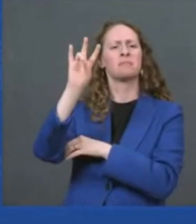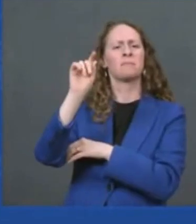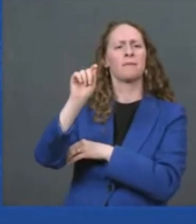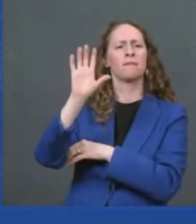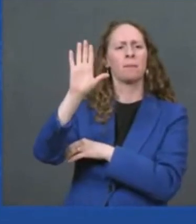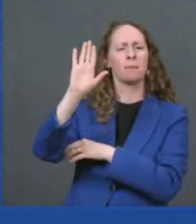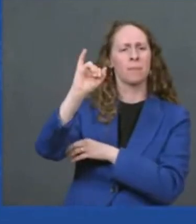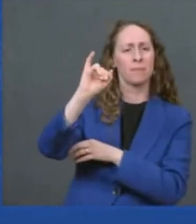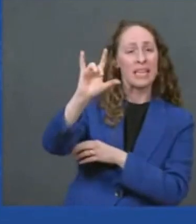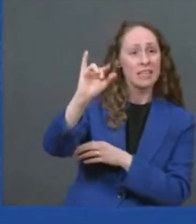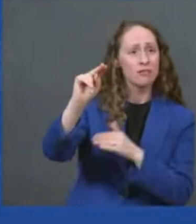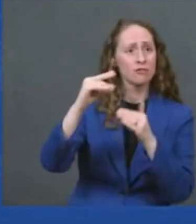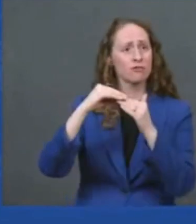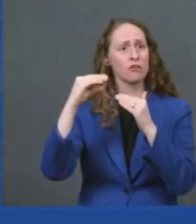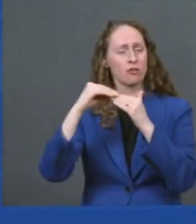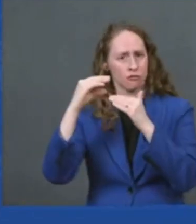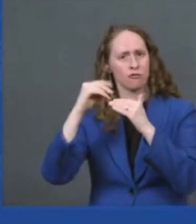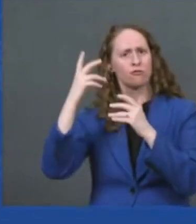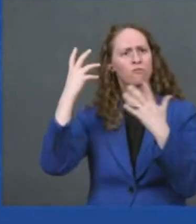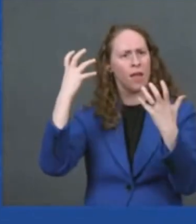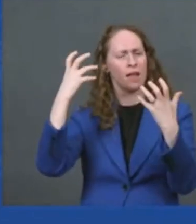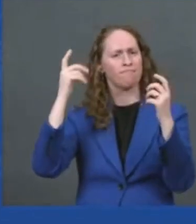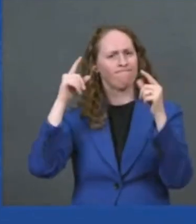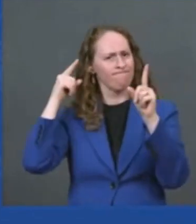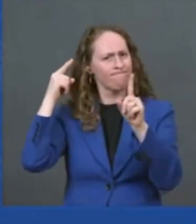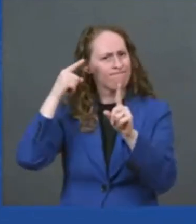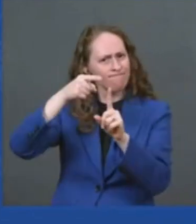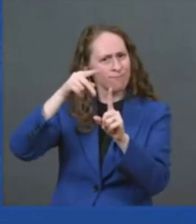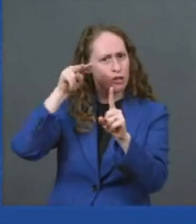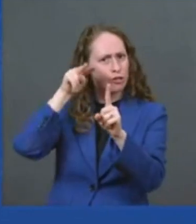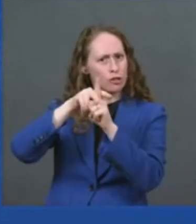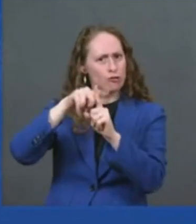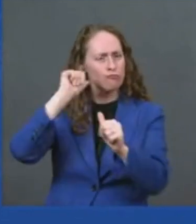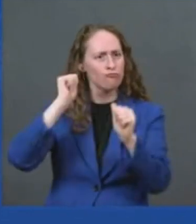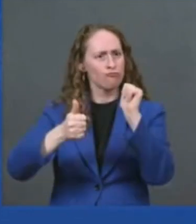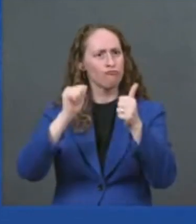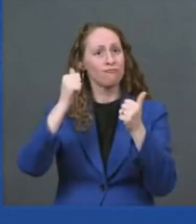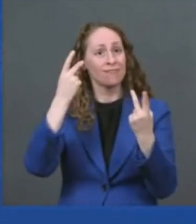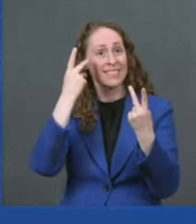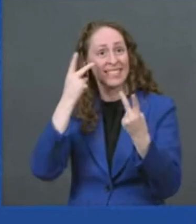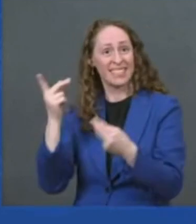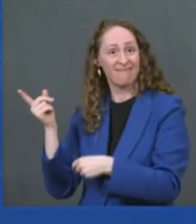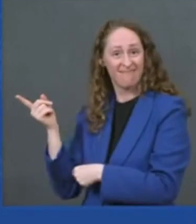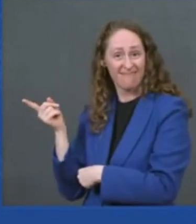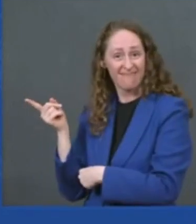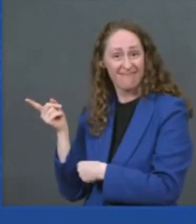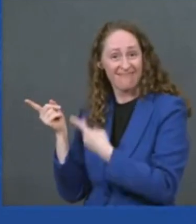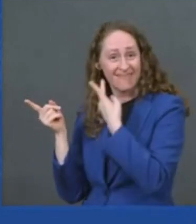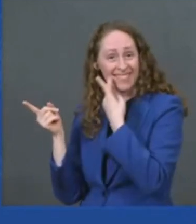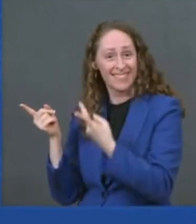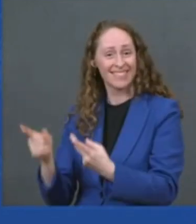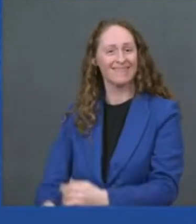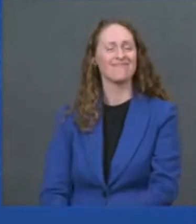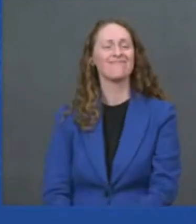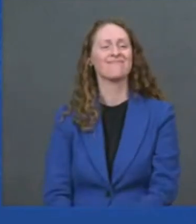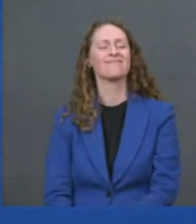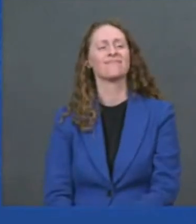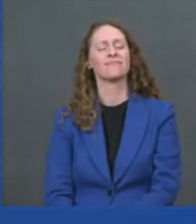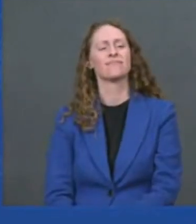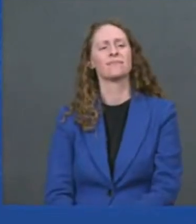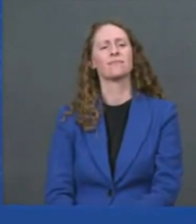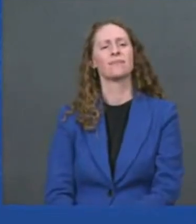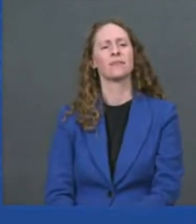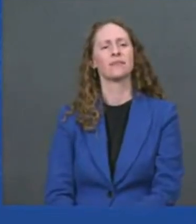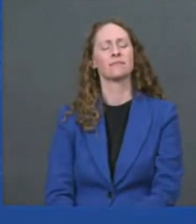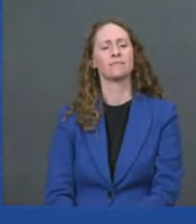little thing here you can see but all kidding aside secretaries granholm and bootages uh have been helping lead this